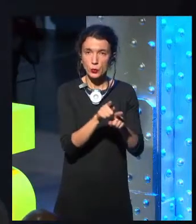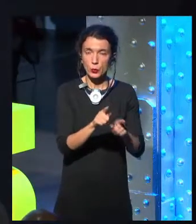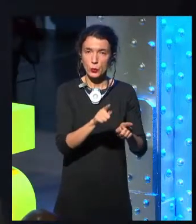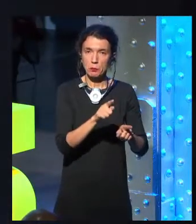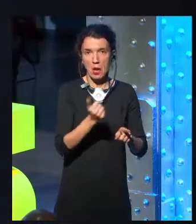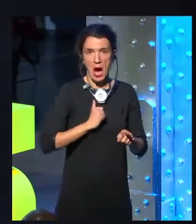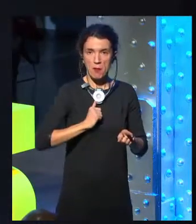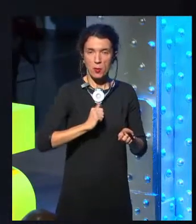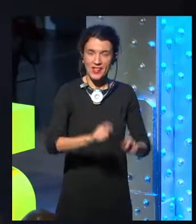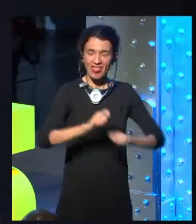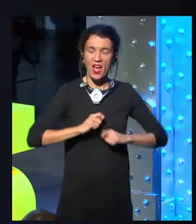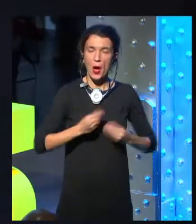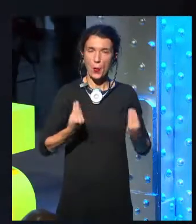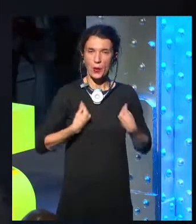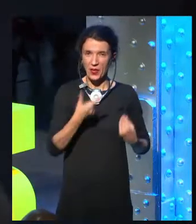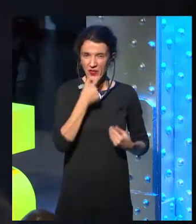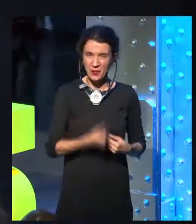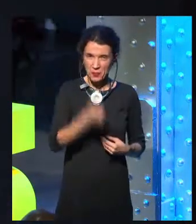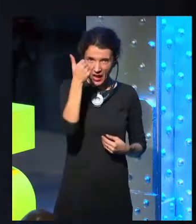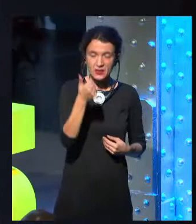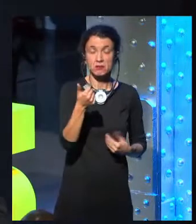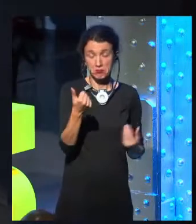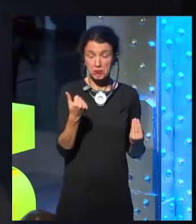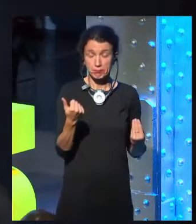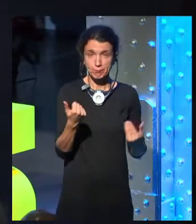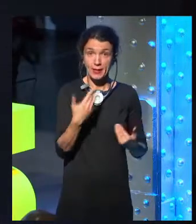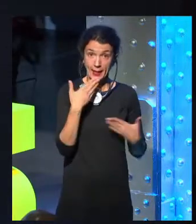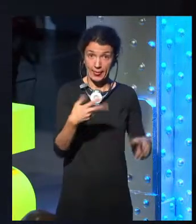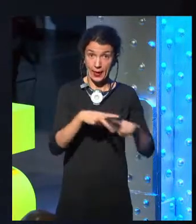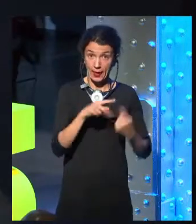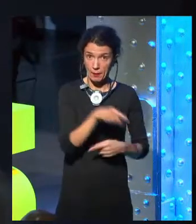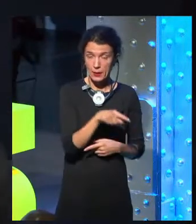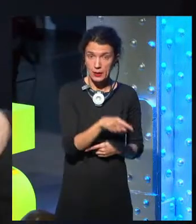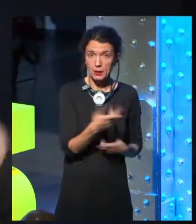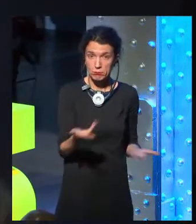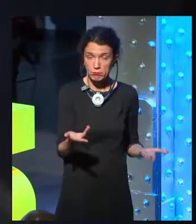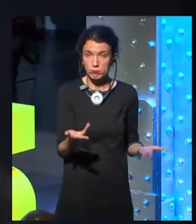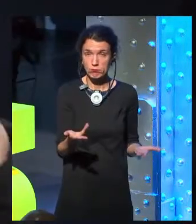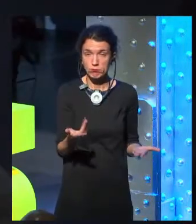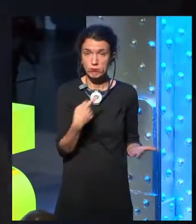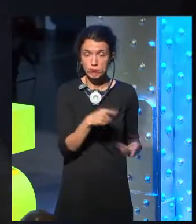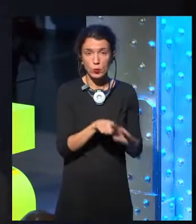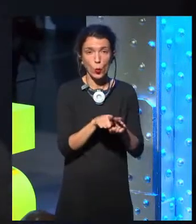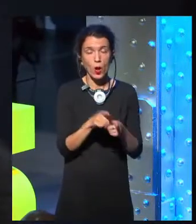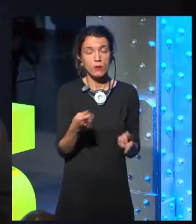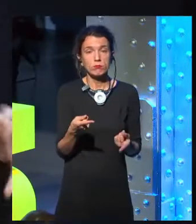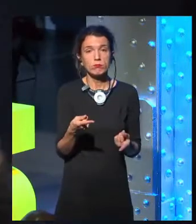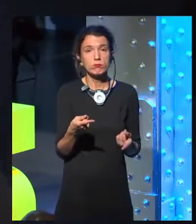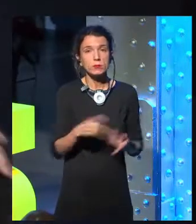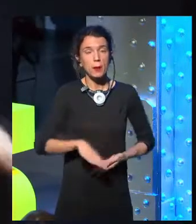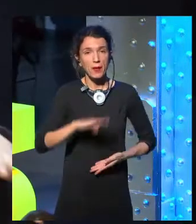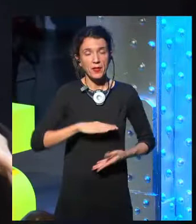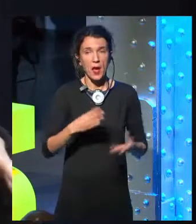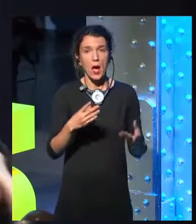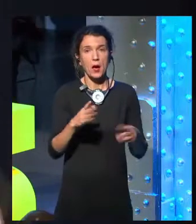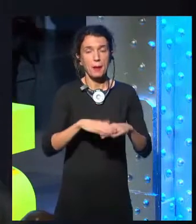And what's happened with our communication is that we've had the papyrus and the cave paintings, all these different ways of